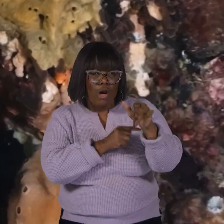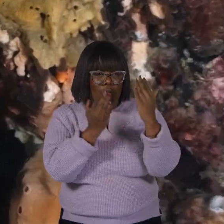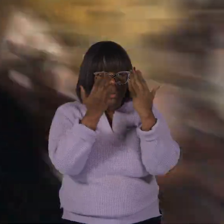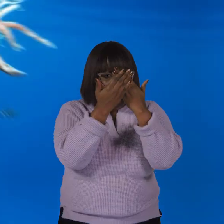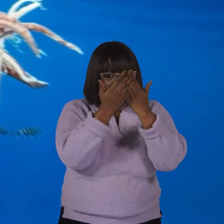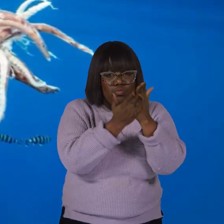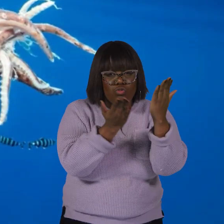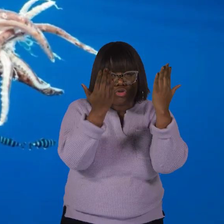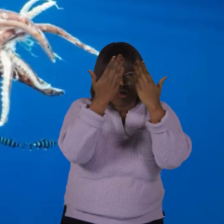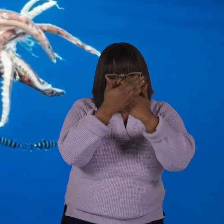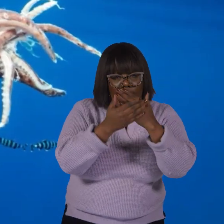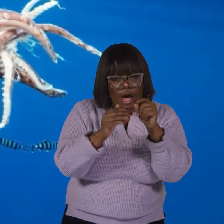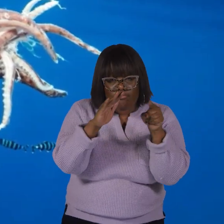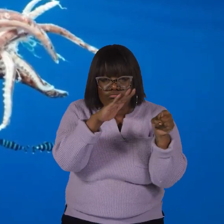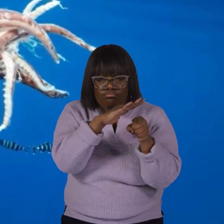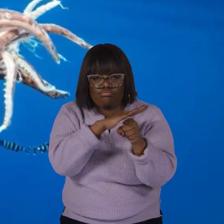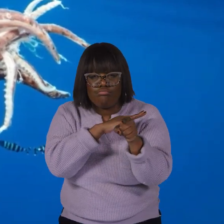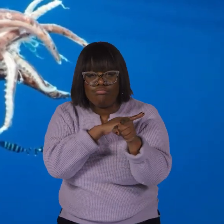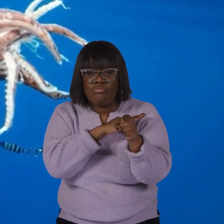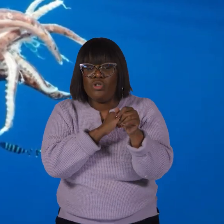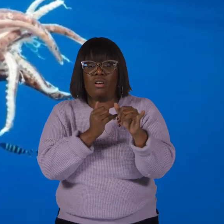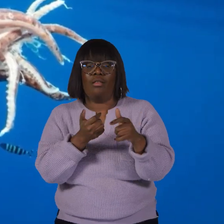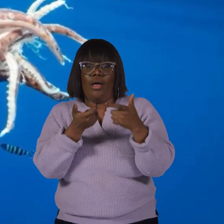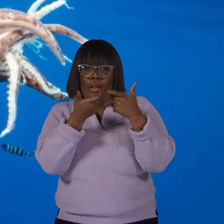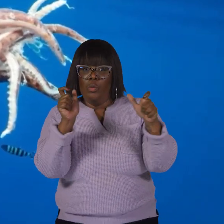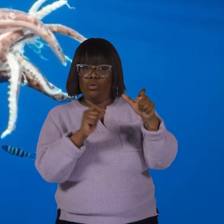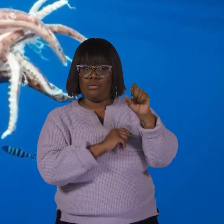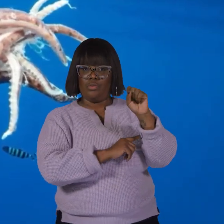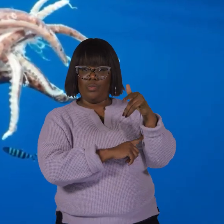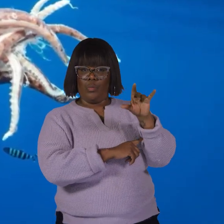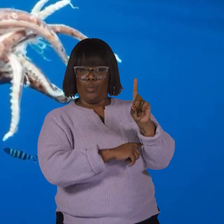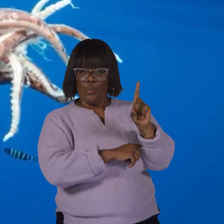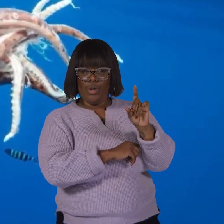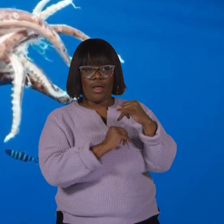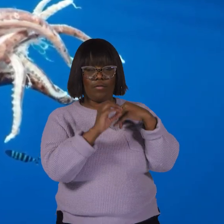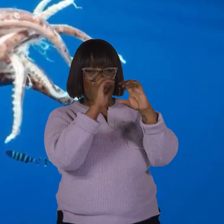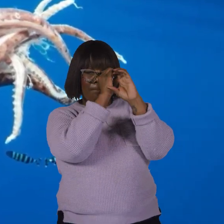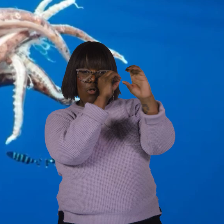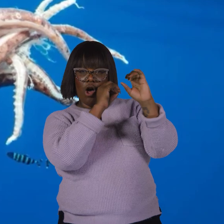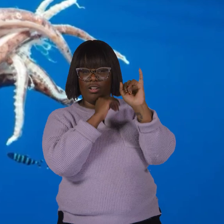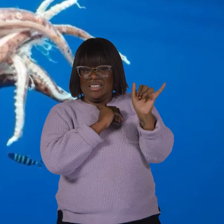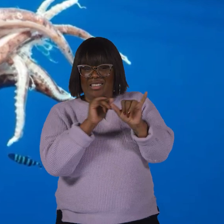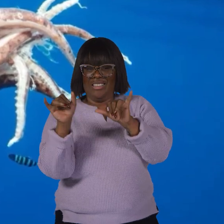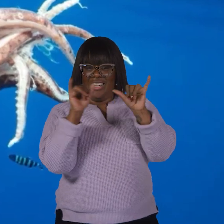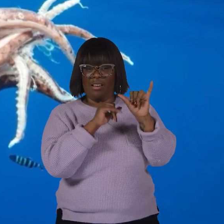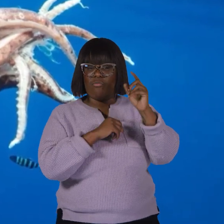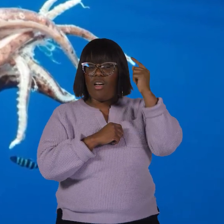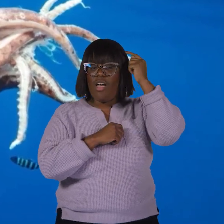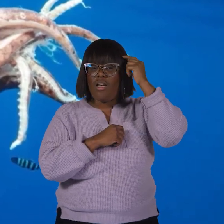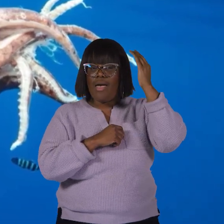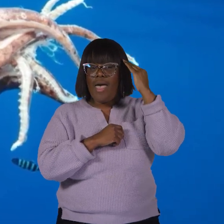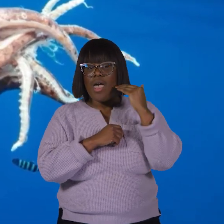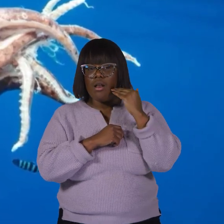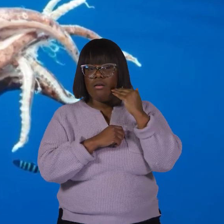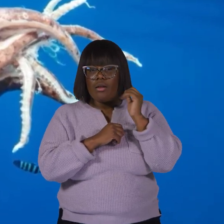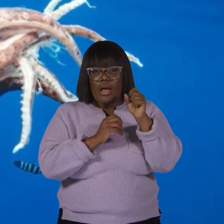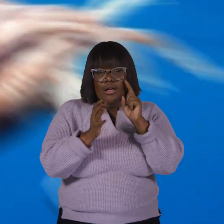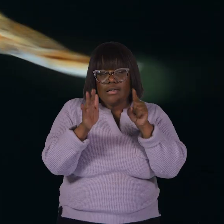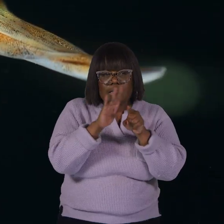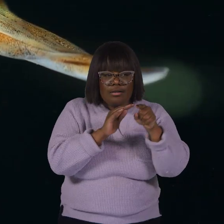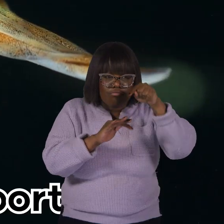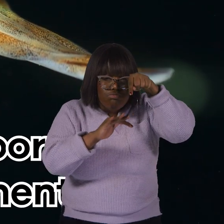world. It's like giant squid have super-sized binoculars on their heads so that they can see in the deep sea.